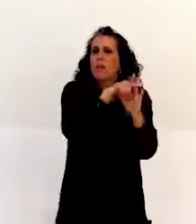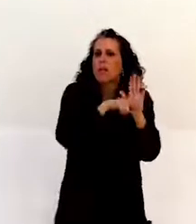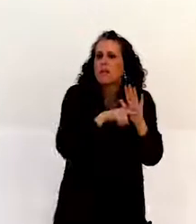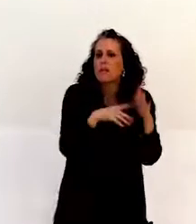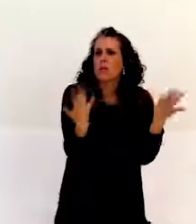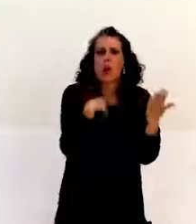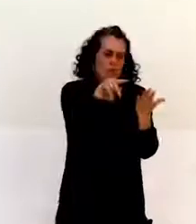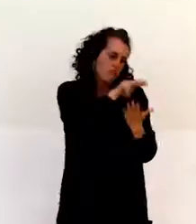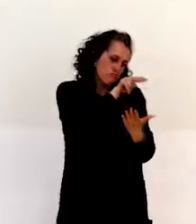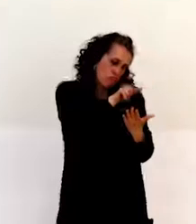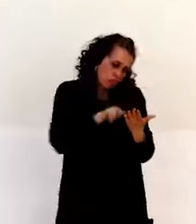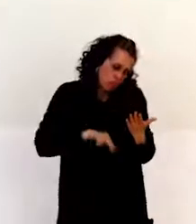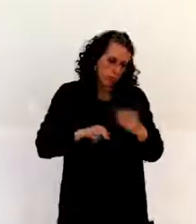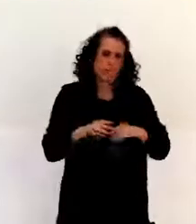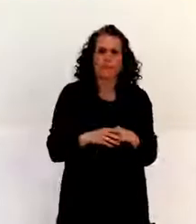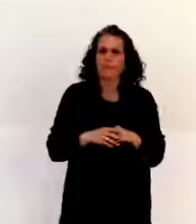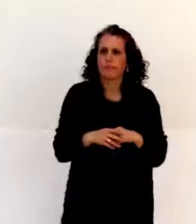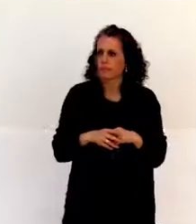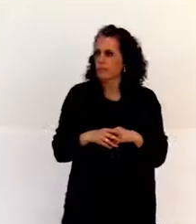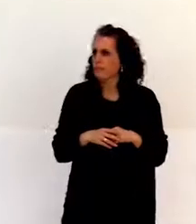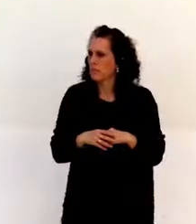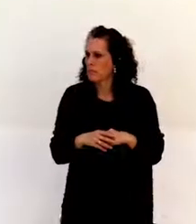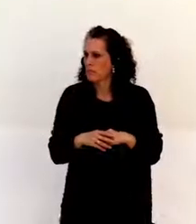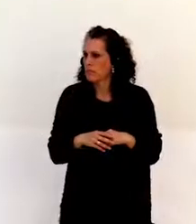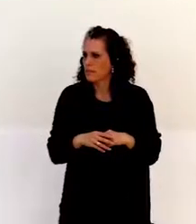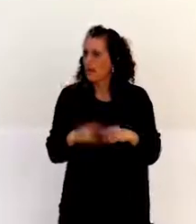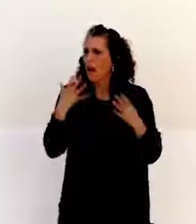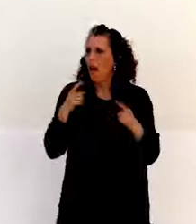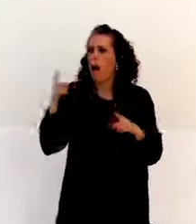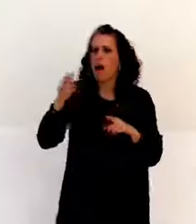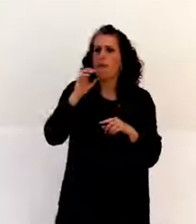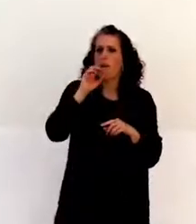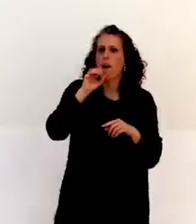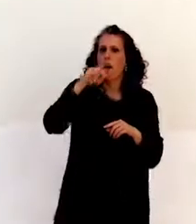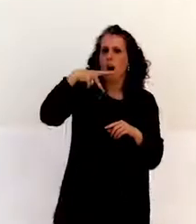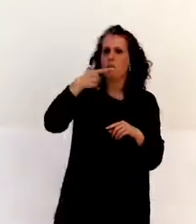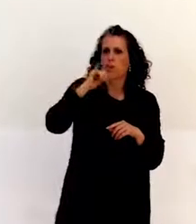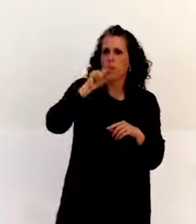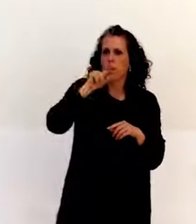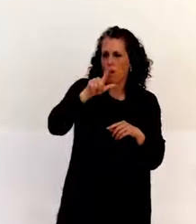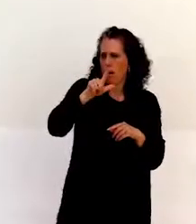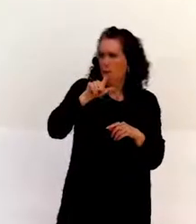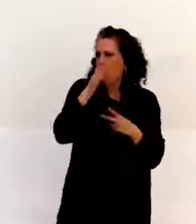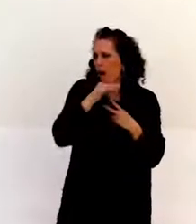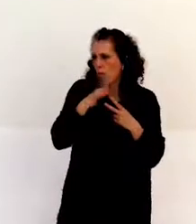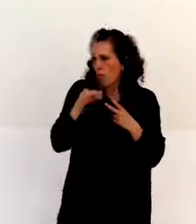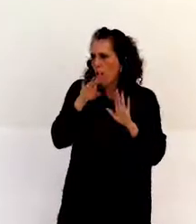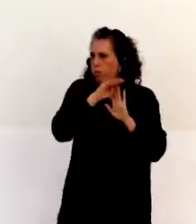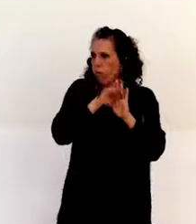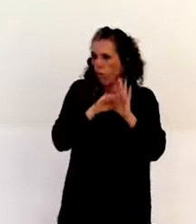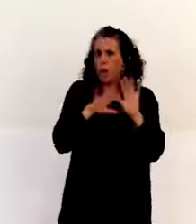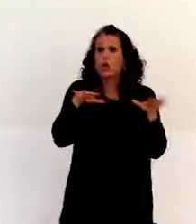And also, we have the optional protocol, which provides for possibility of submission of complaints